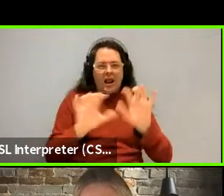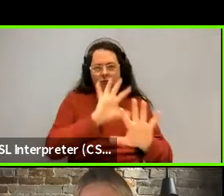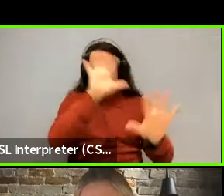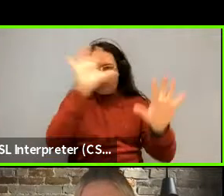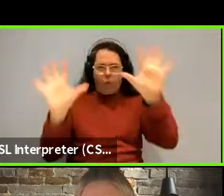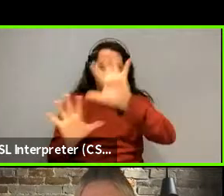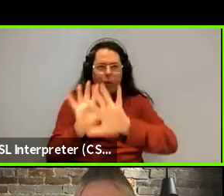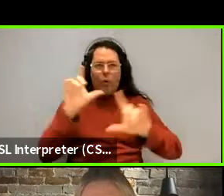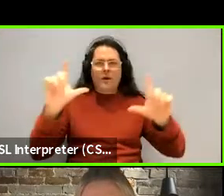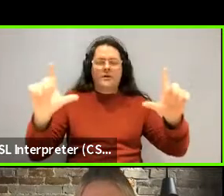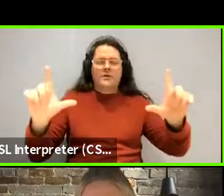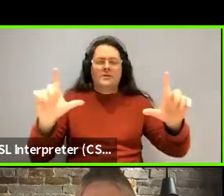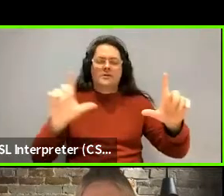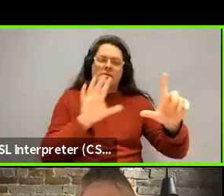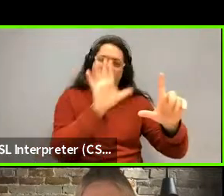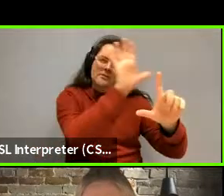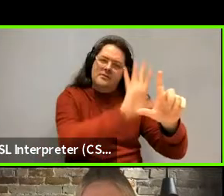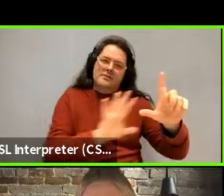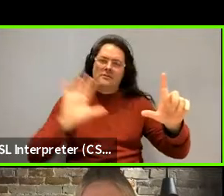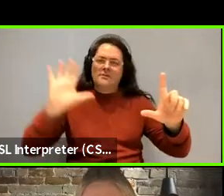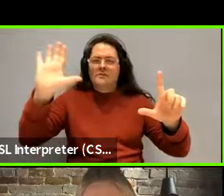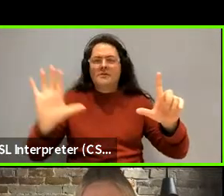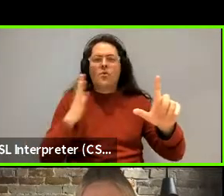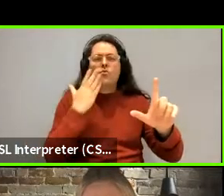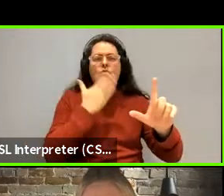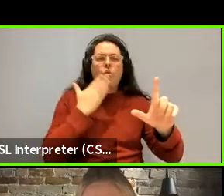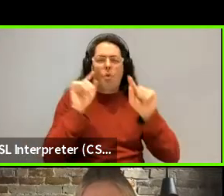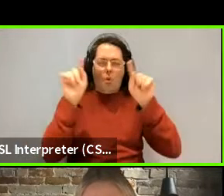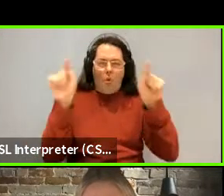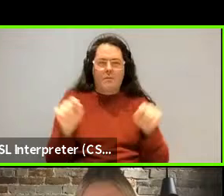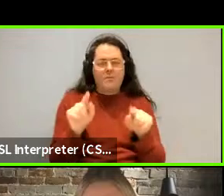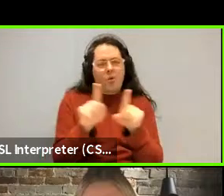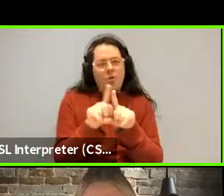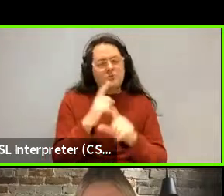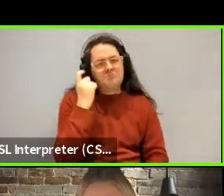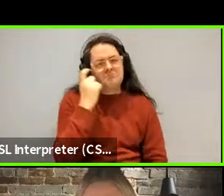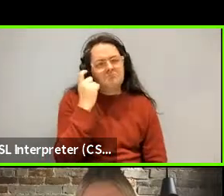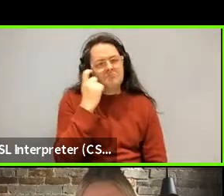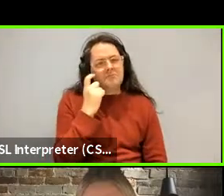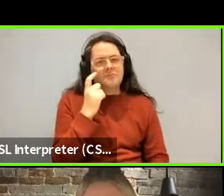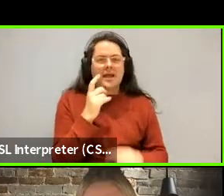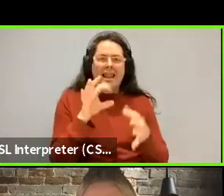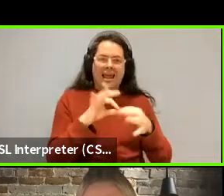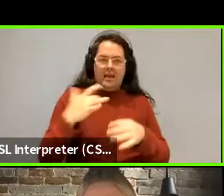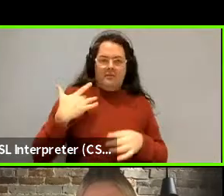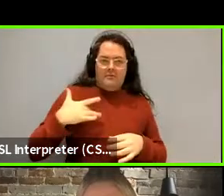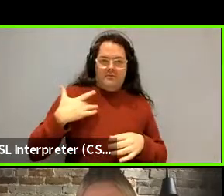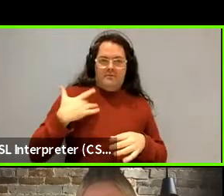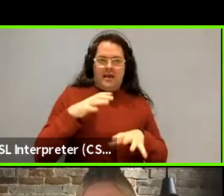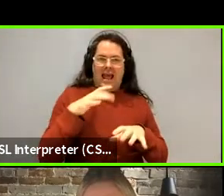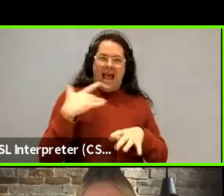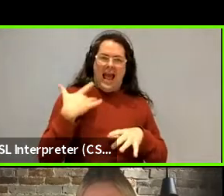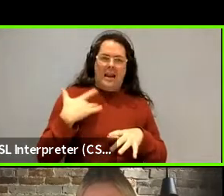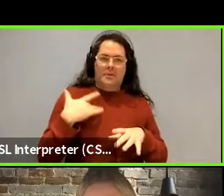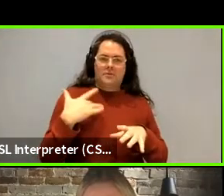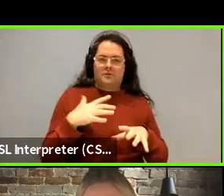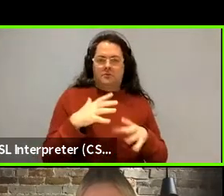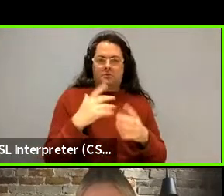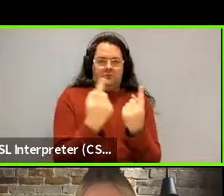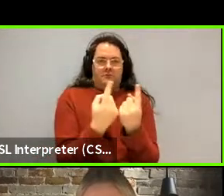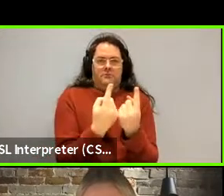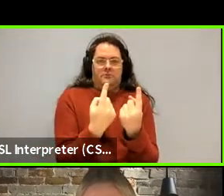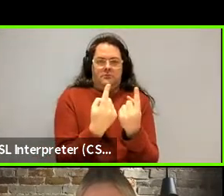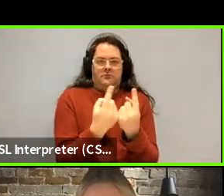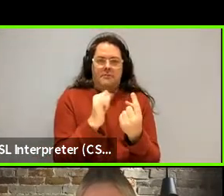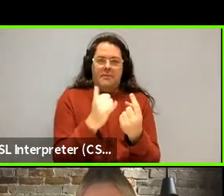you had with, with the warm colors. I was also thinking, to what extent is, is it also because they're animate objects and therefore have got maybe